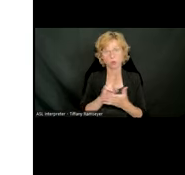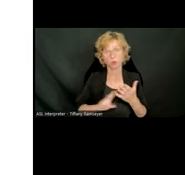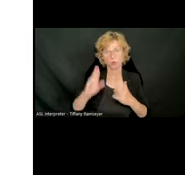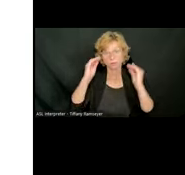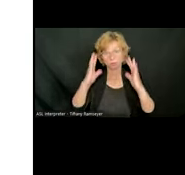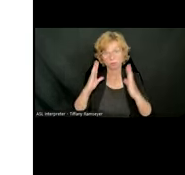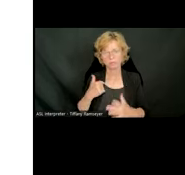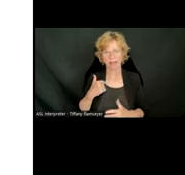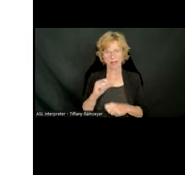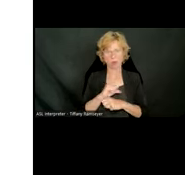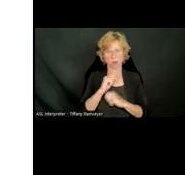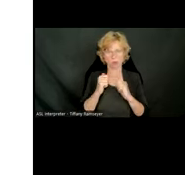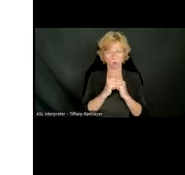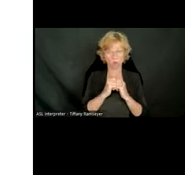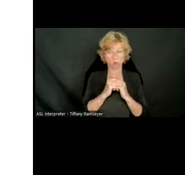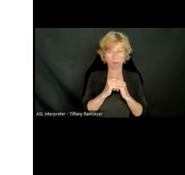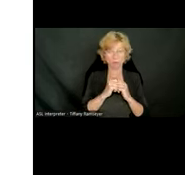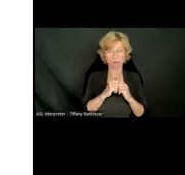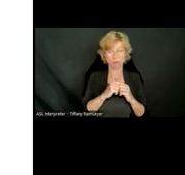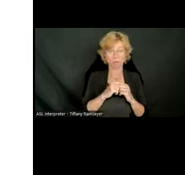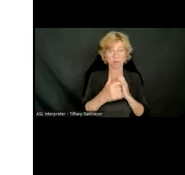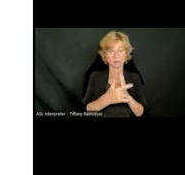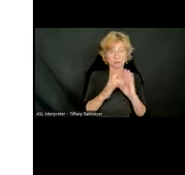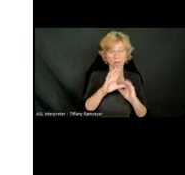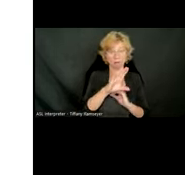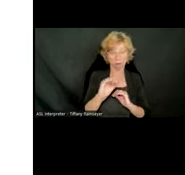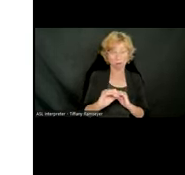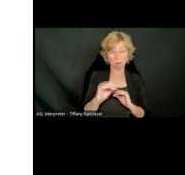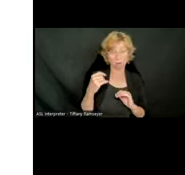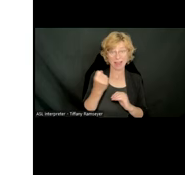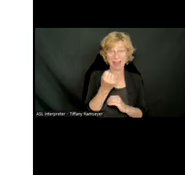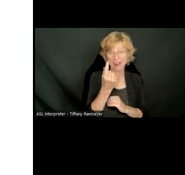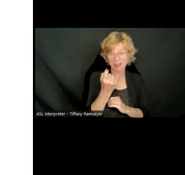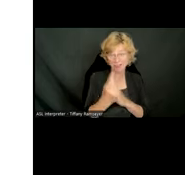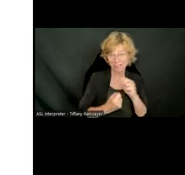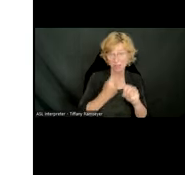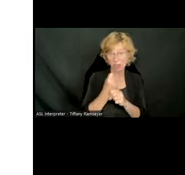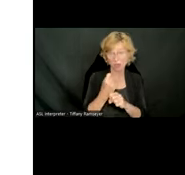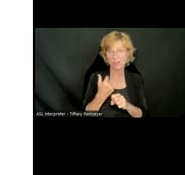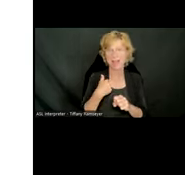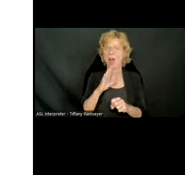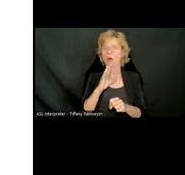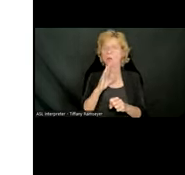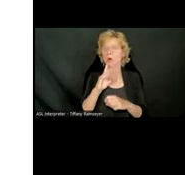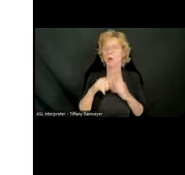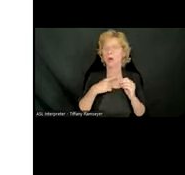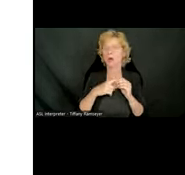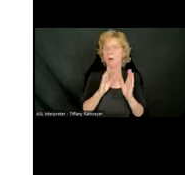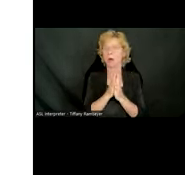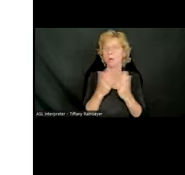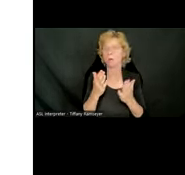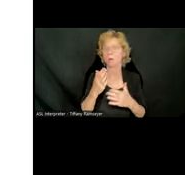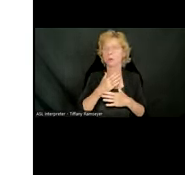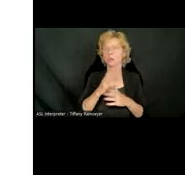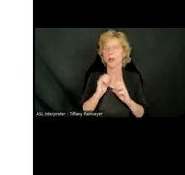now for 11 years and have seen us grow. So when I talk today, I'll speak about Bookshare and how it can improve the lives of students with disabilities.